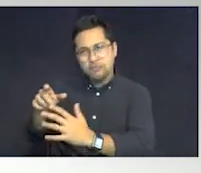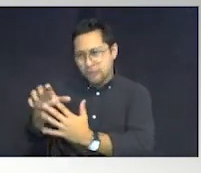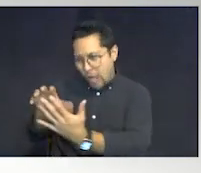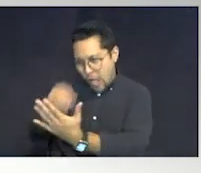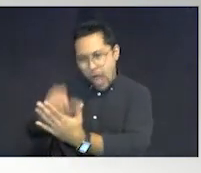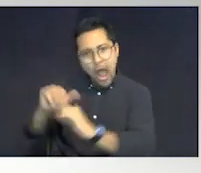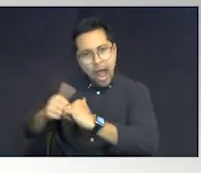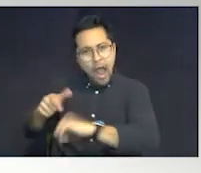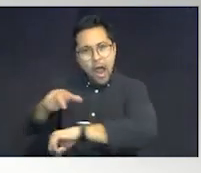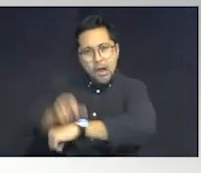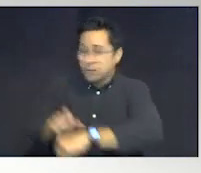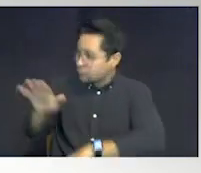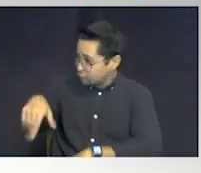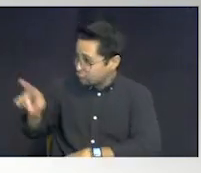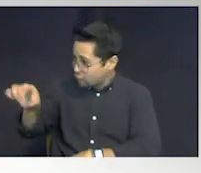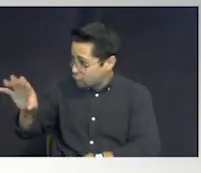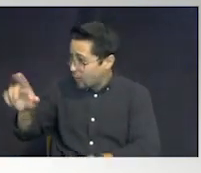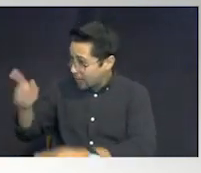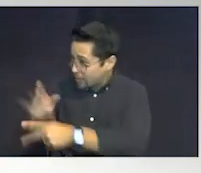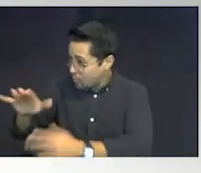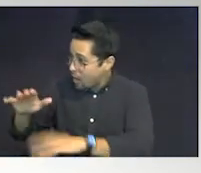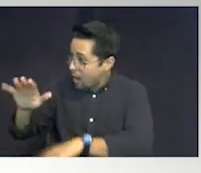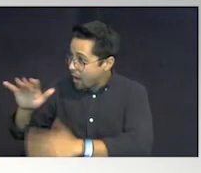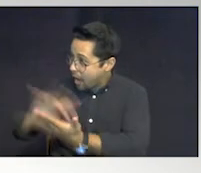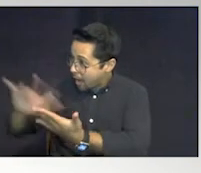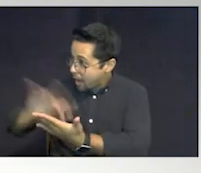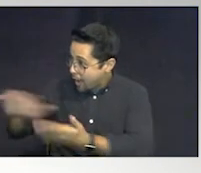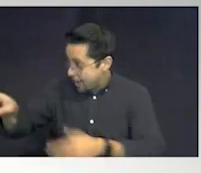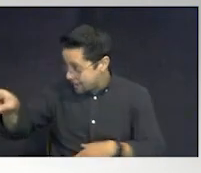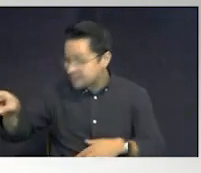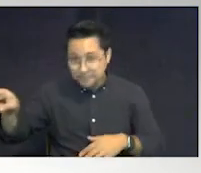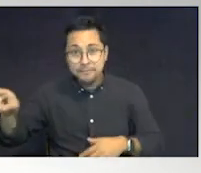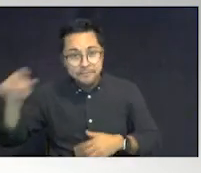day. Drew, do you want to keep your iPad? Yeah.